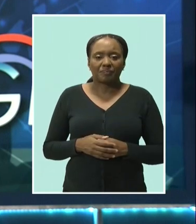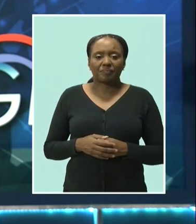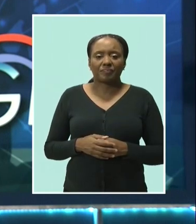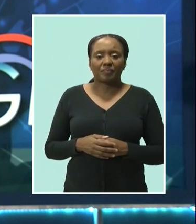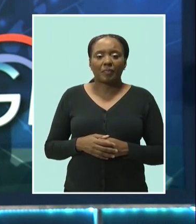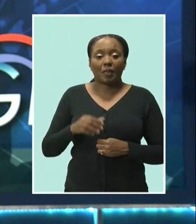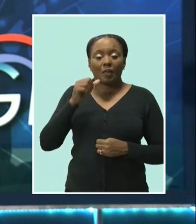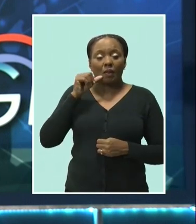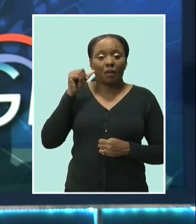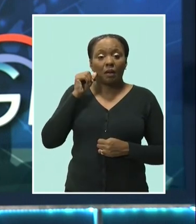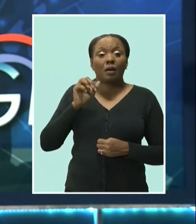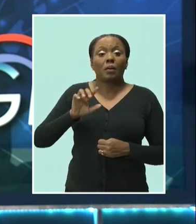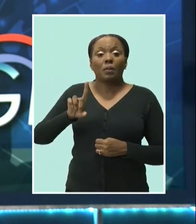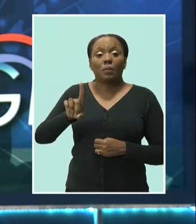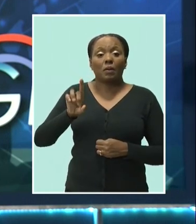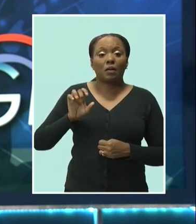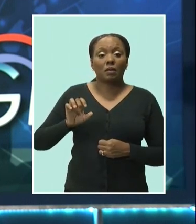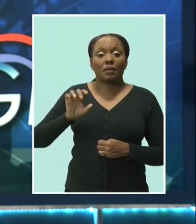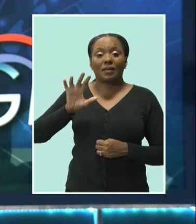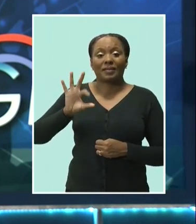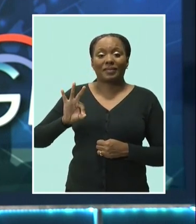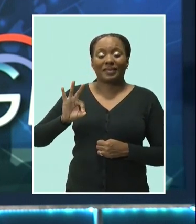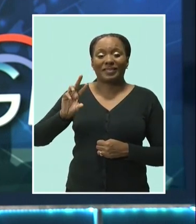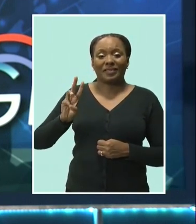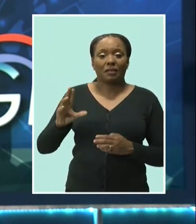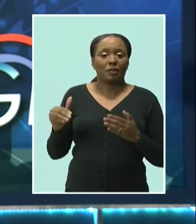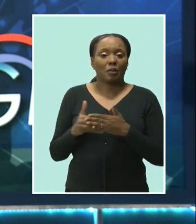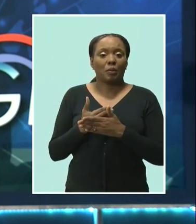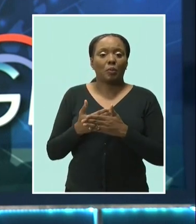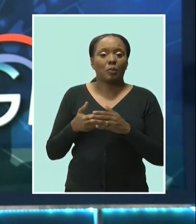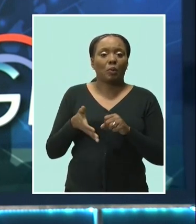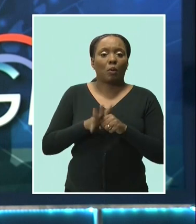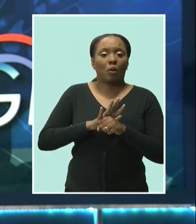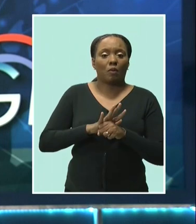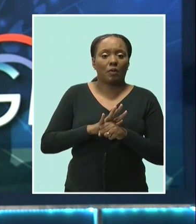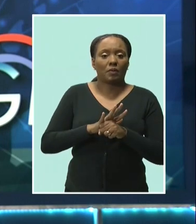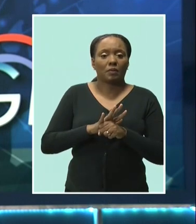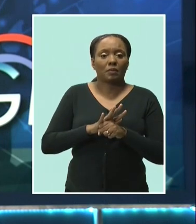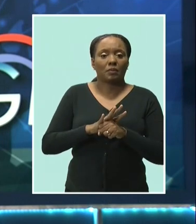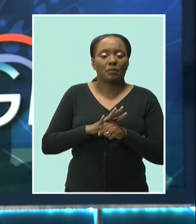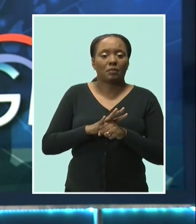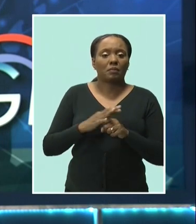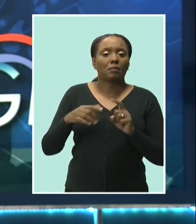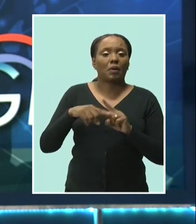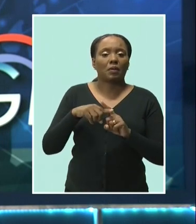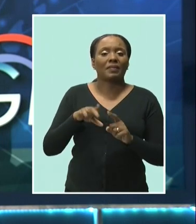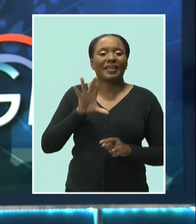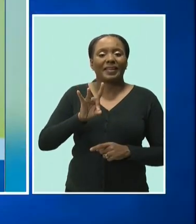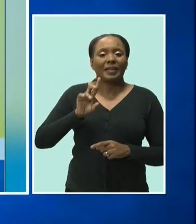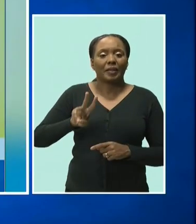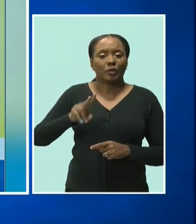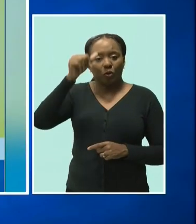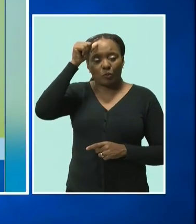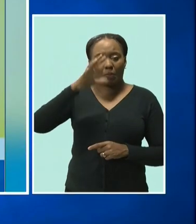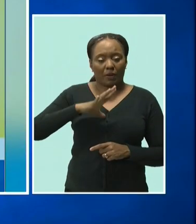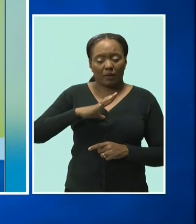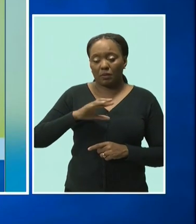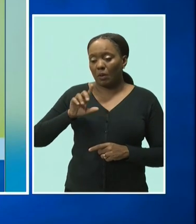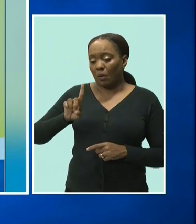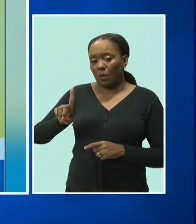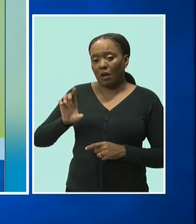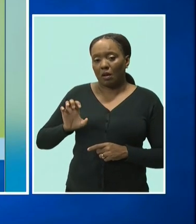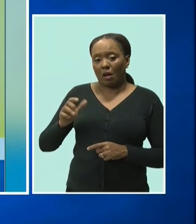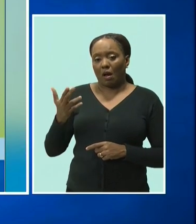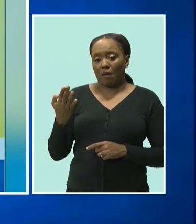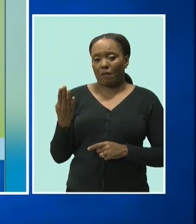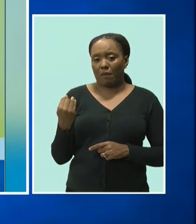And 196 new COVID-19 cases, 82 males and 114 females, were identified by the